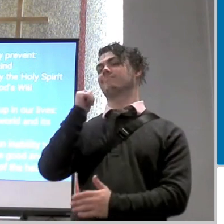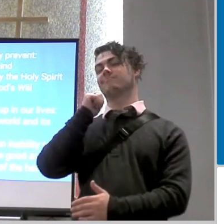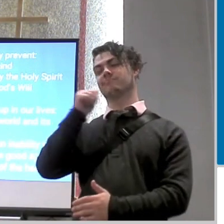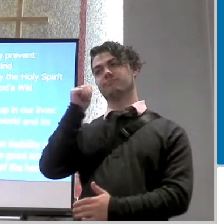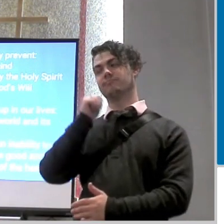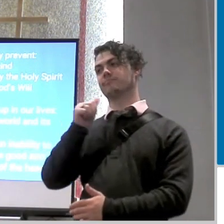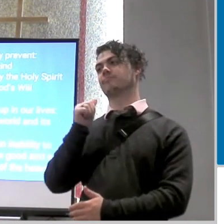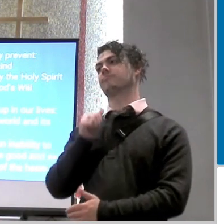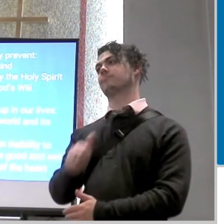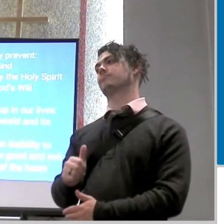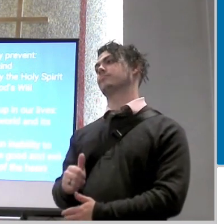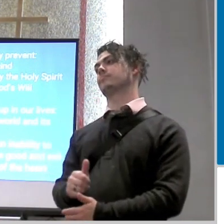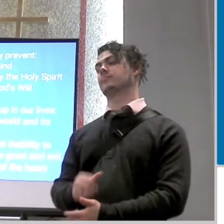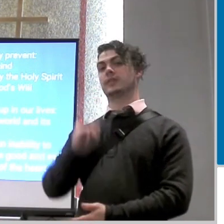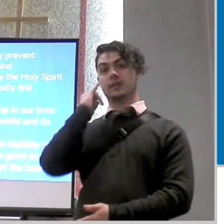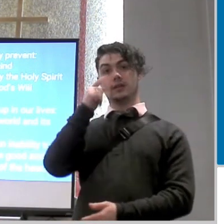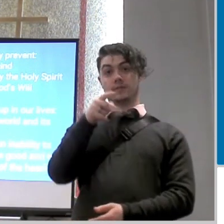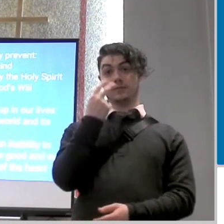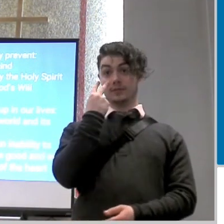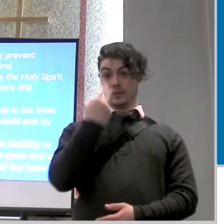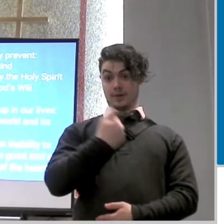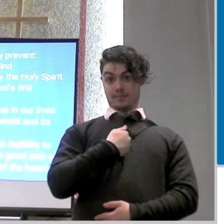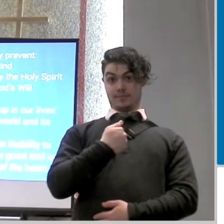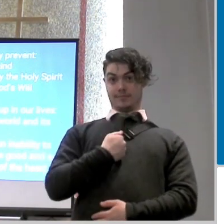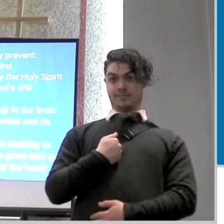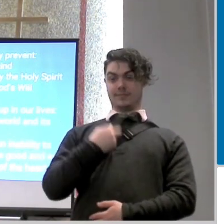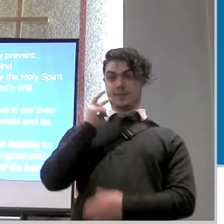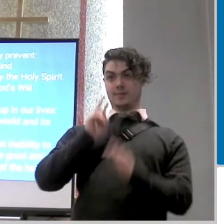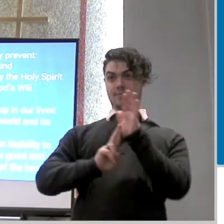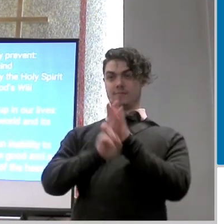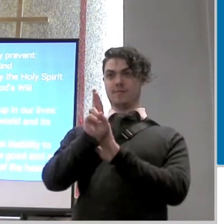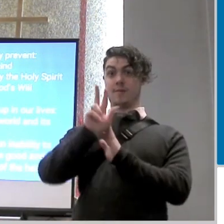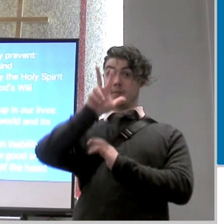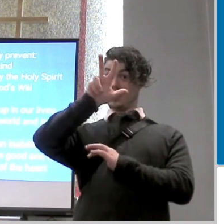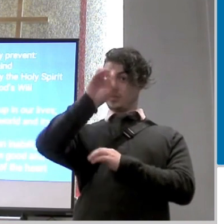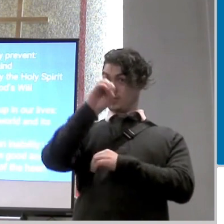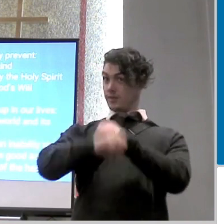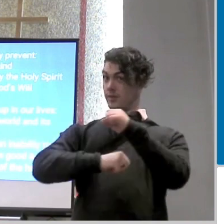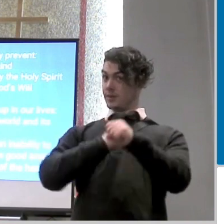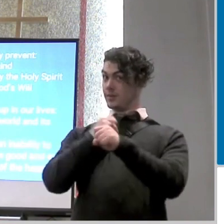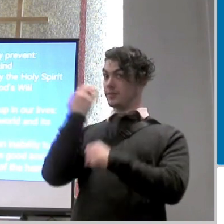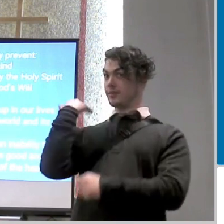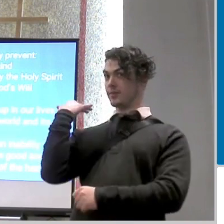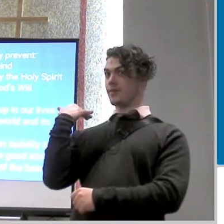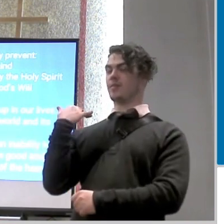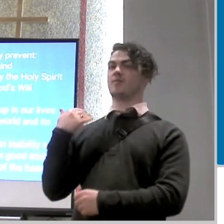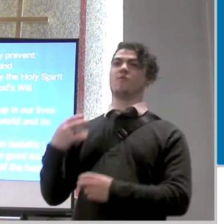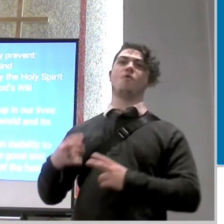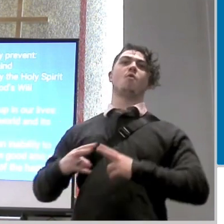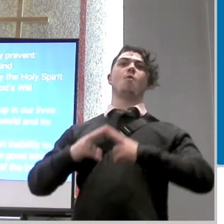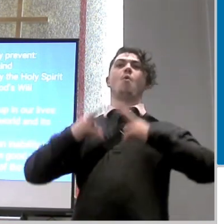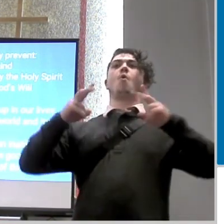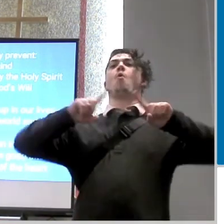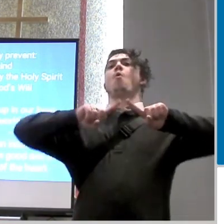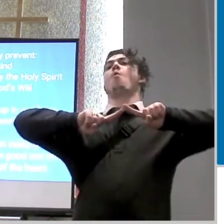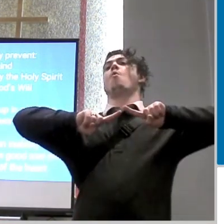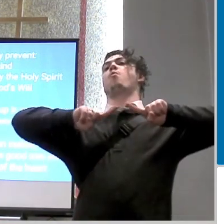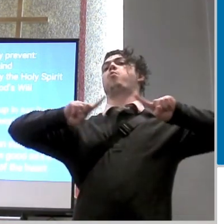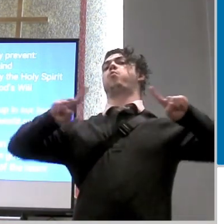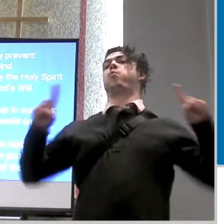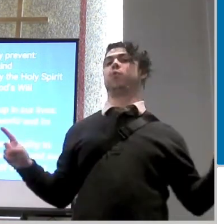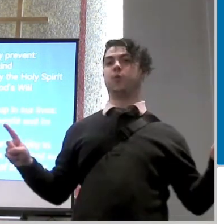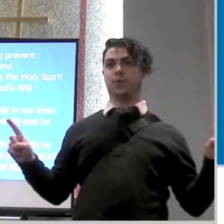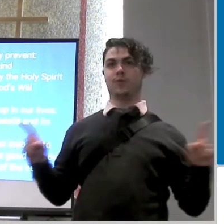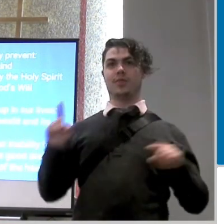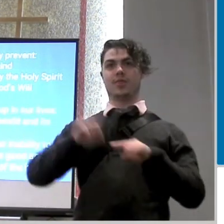see rob young 30 years ago i hope that he would look a lot different than he does now because